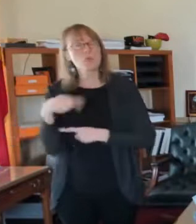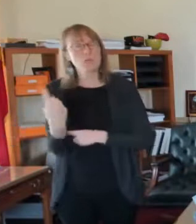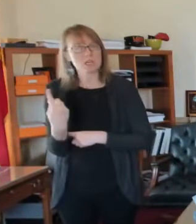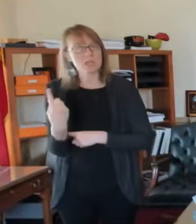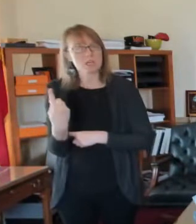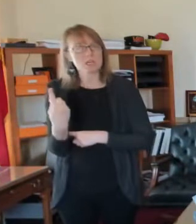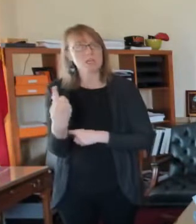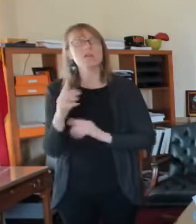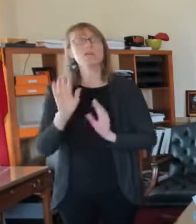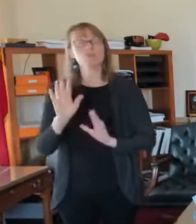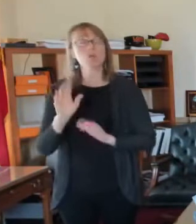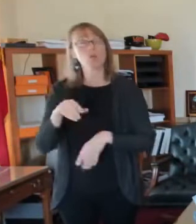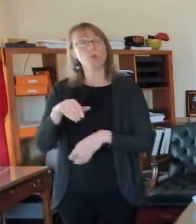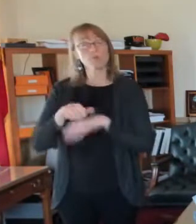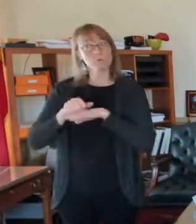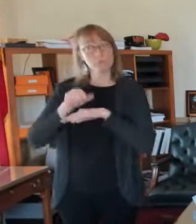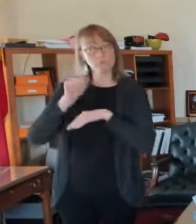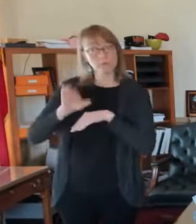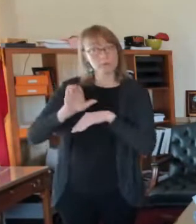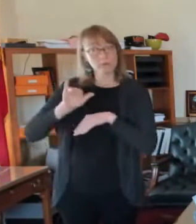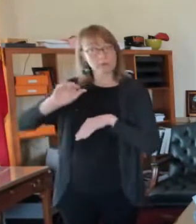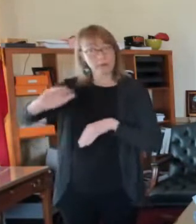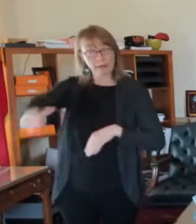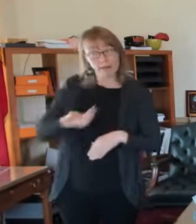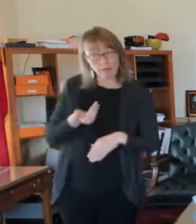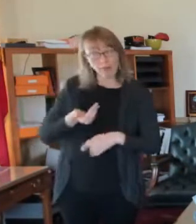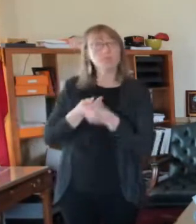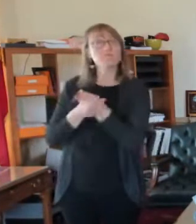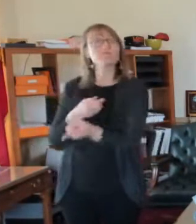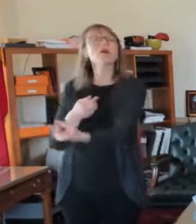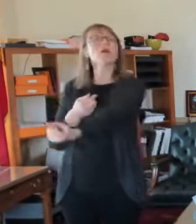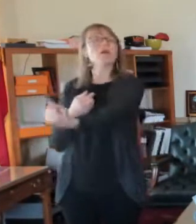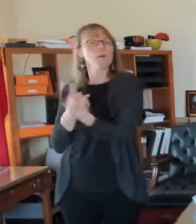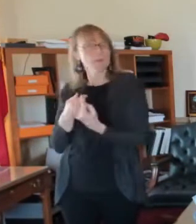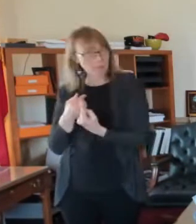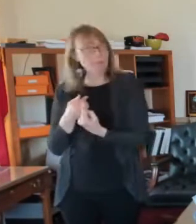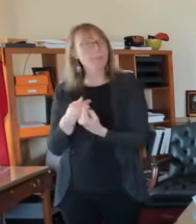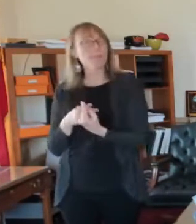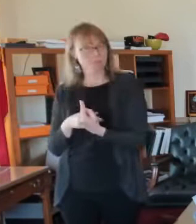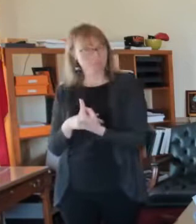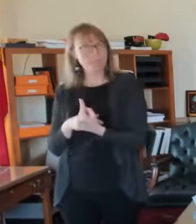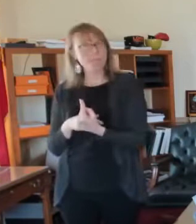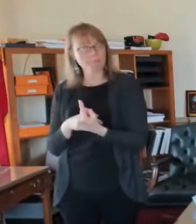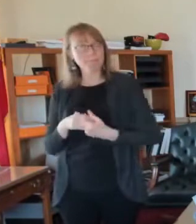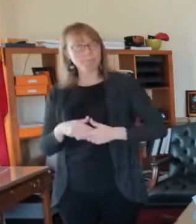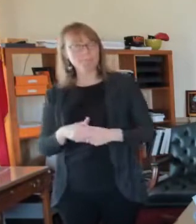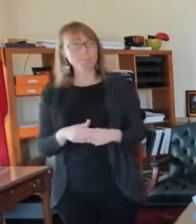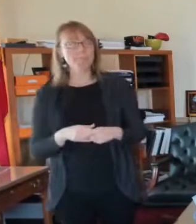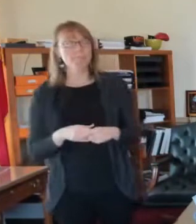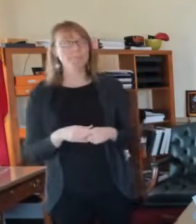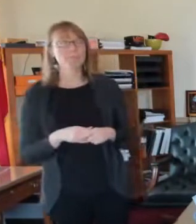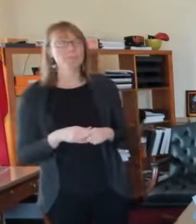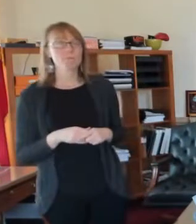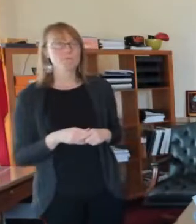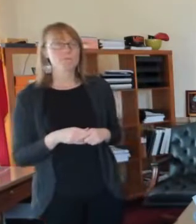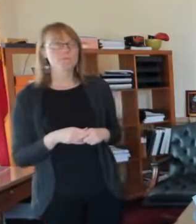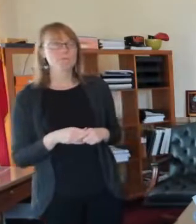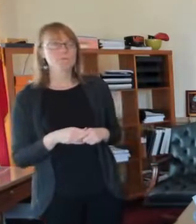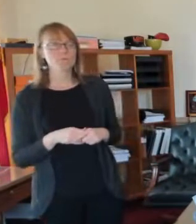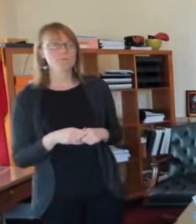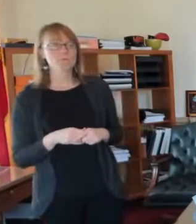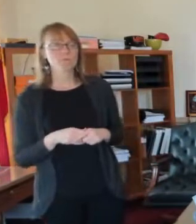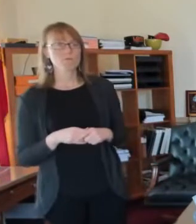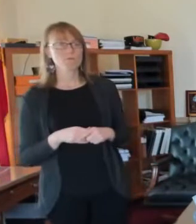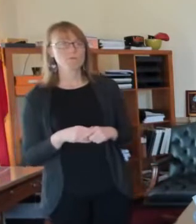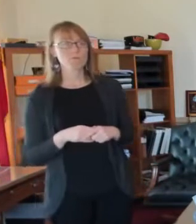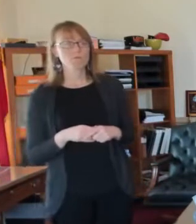second, second vaccinations who missed last weekend. So, uh, some of you may have also gotten, uh, an email